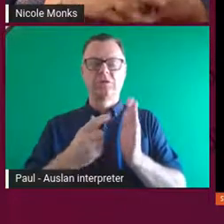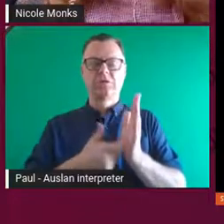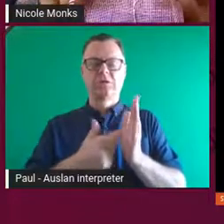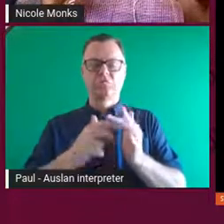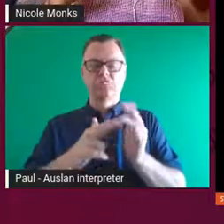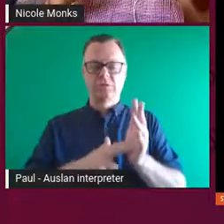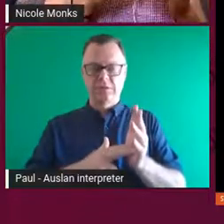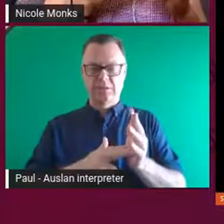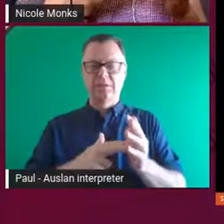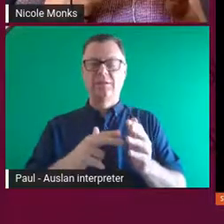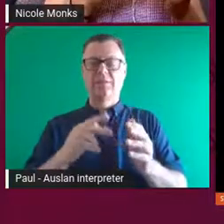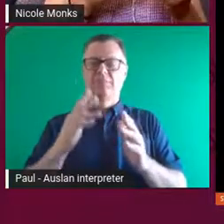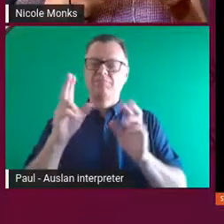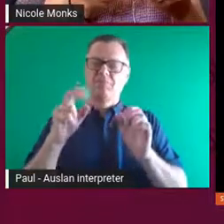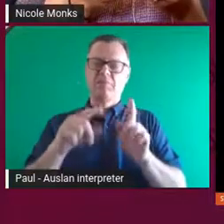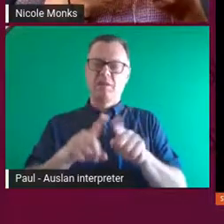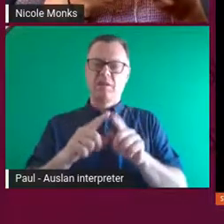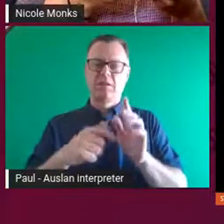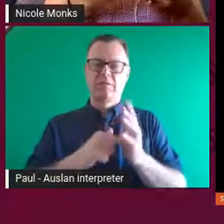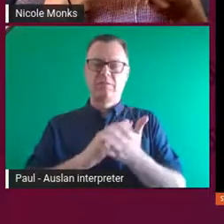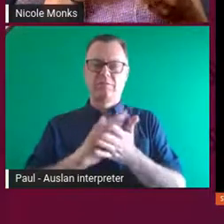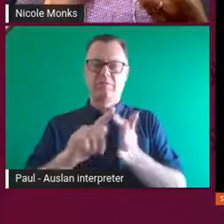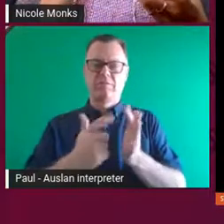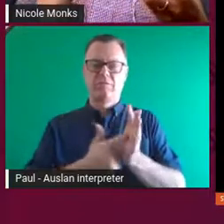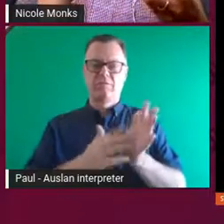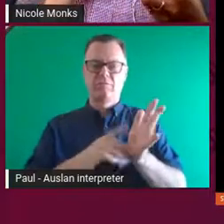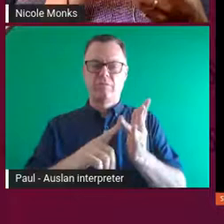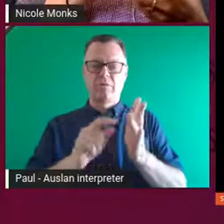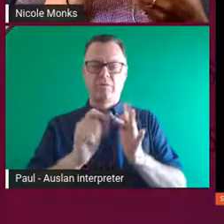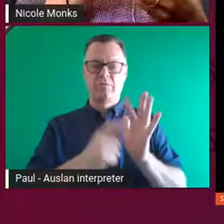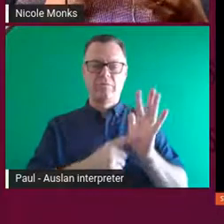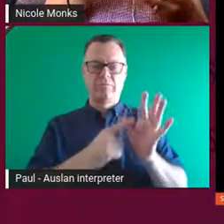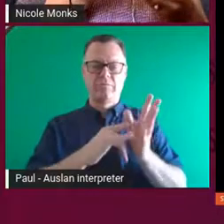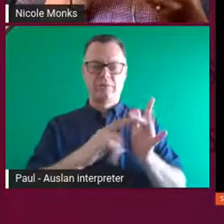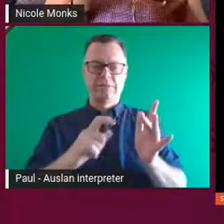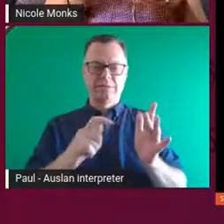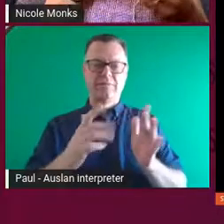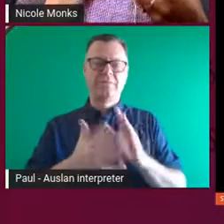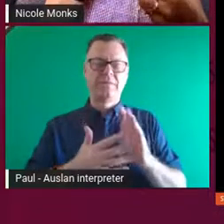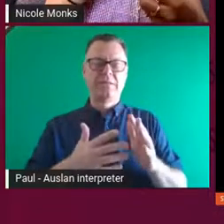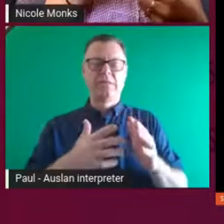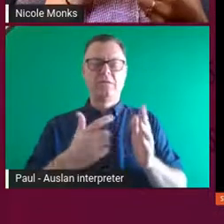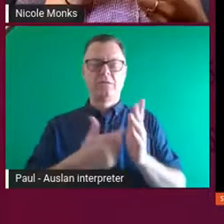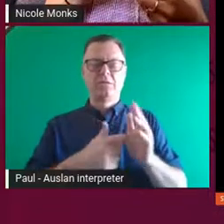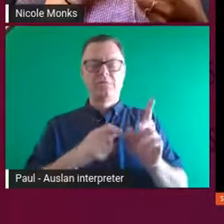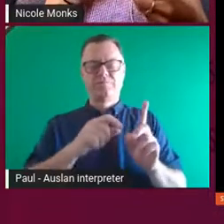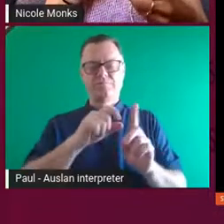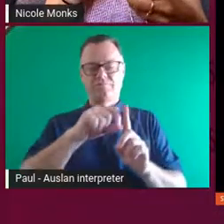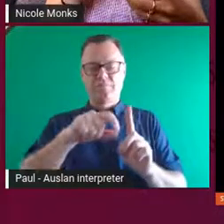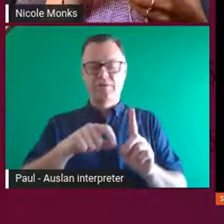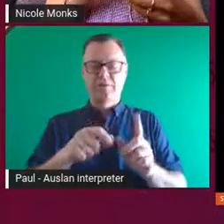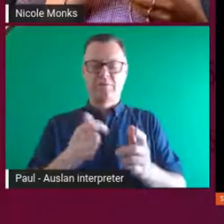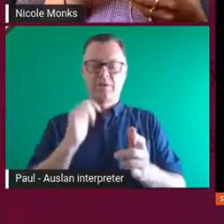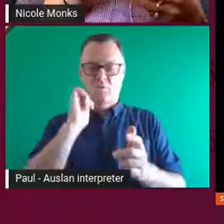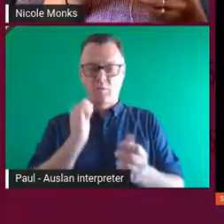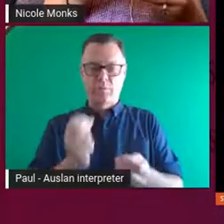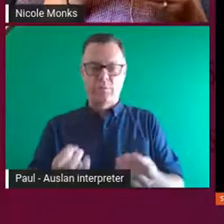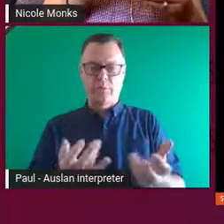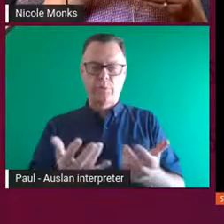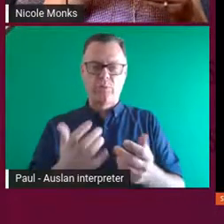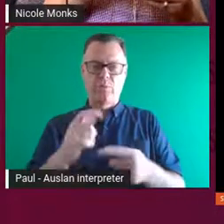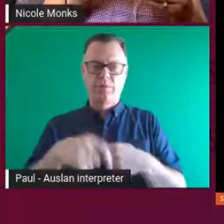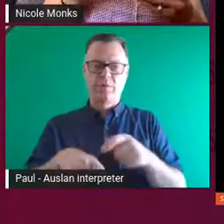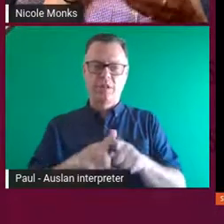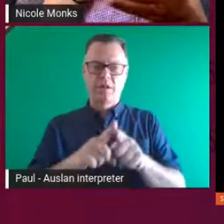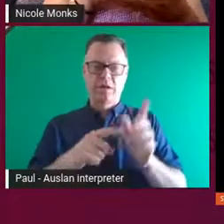means that when you heat it up, it goes basically to almost like a toffee kind of consistency. And